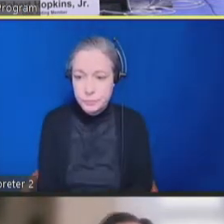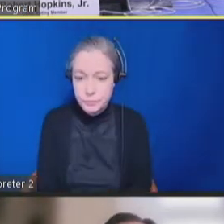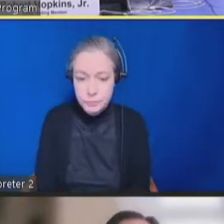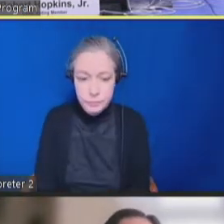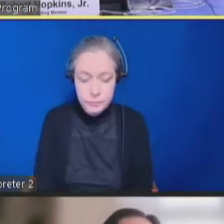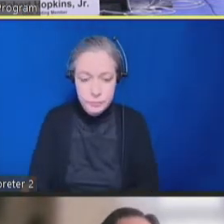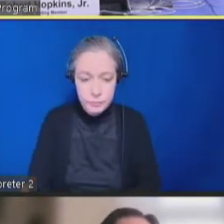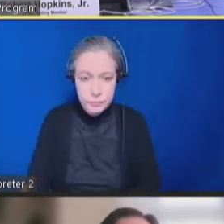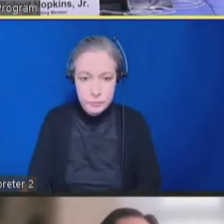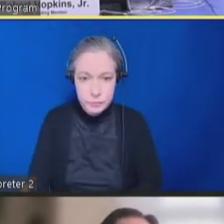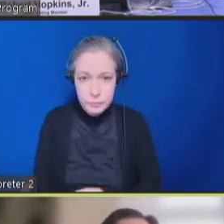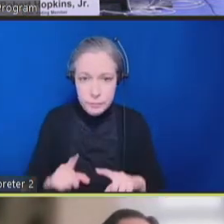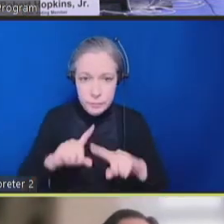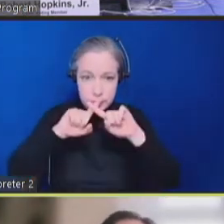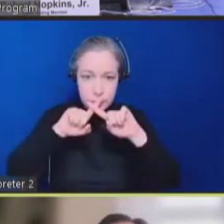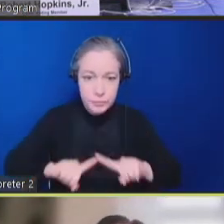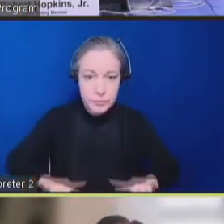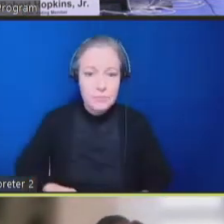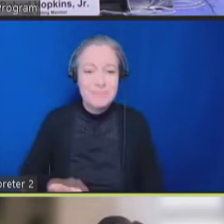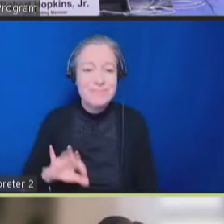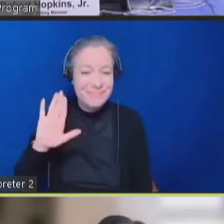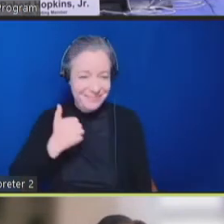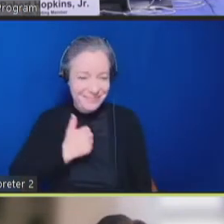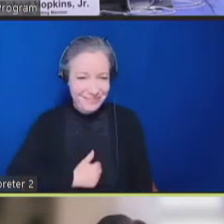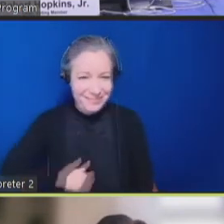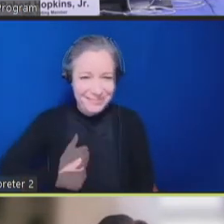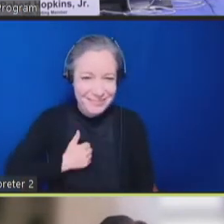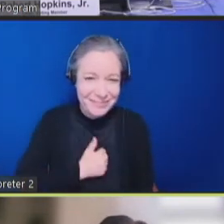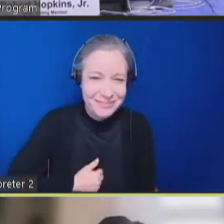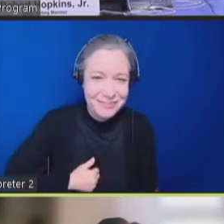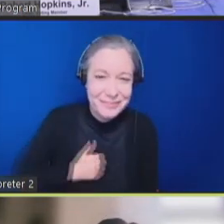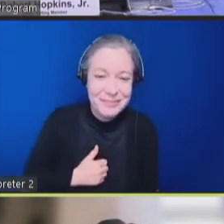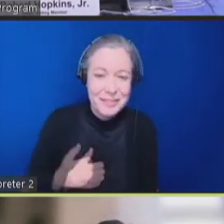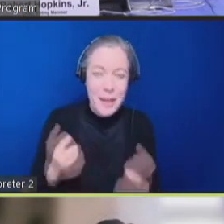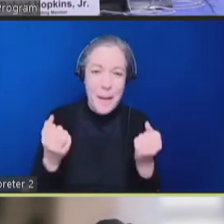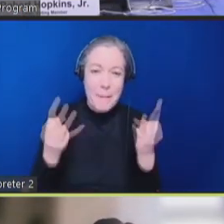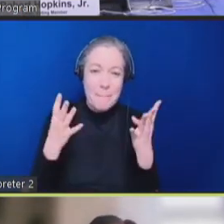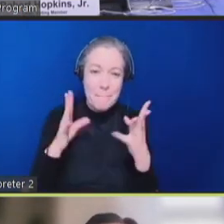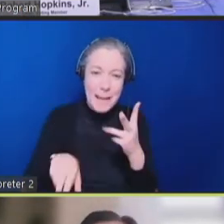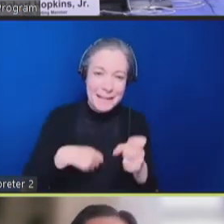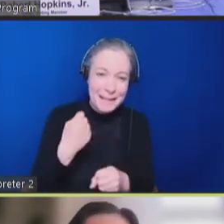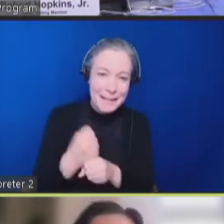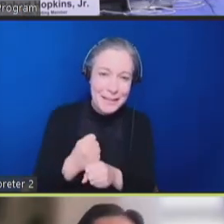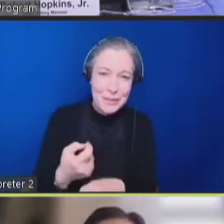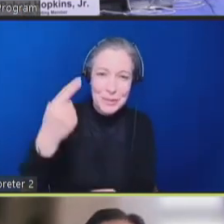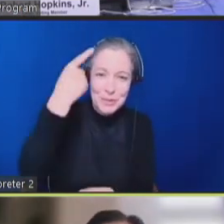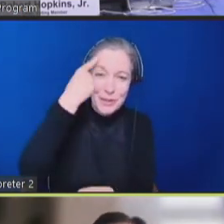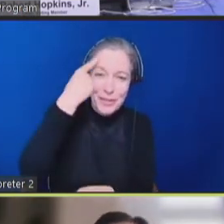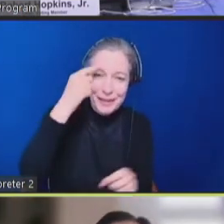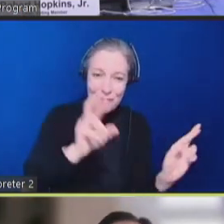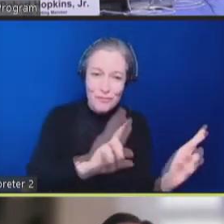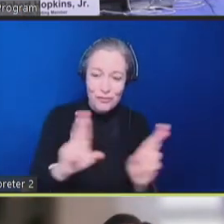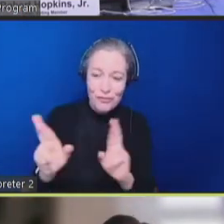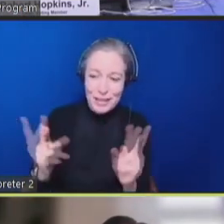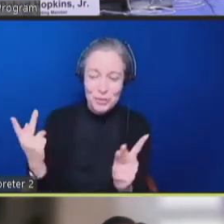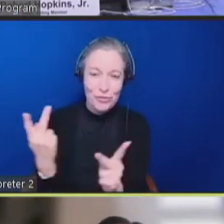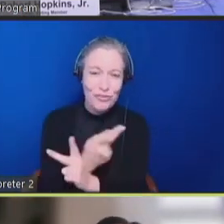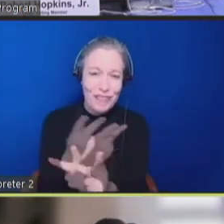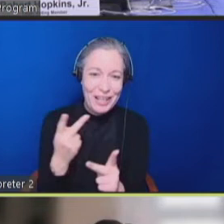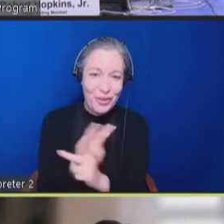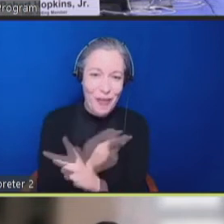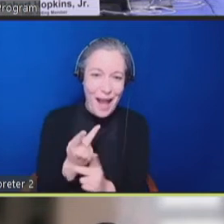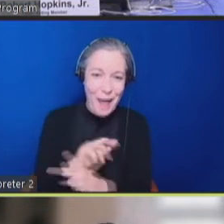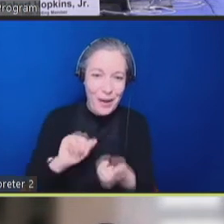You are still muted, Mary Beth. I apologize. After this many years of the pandemic, one would think I could figure this out. But